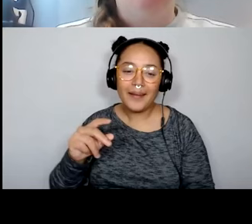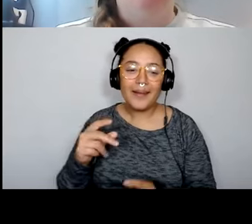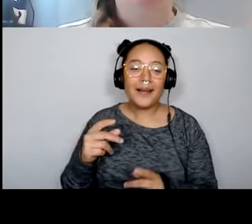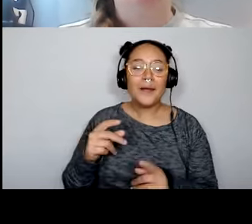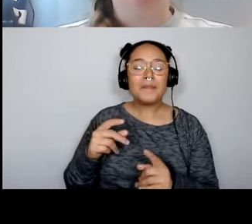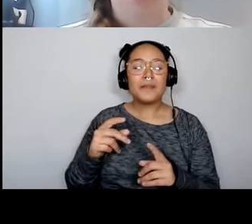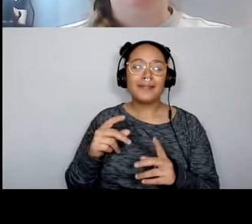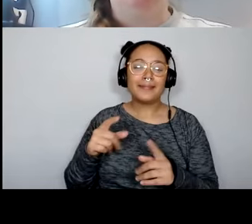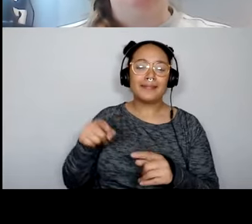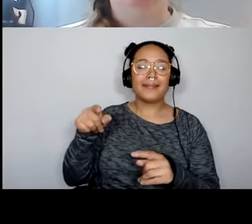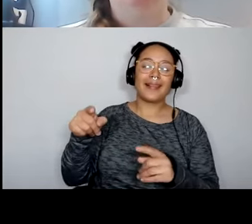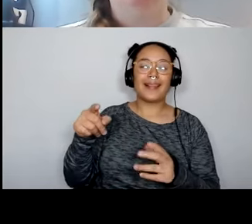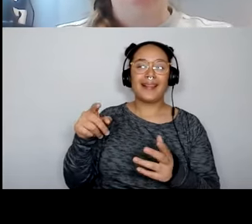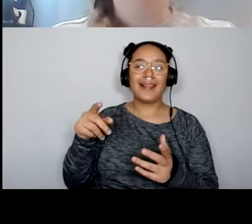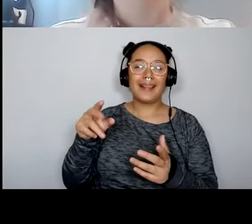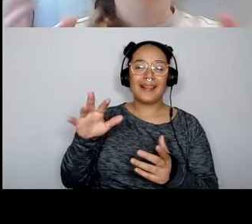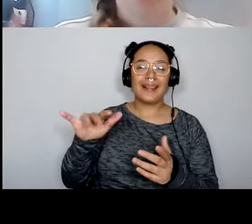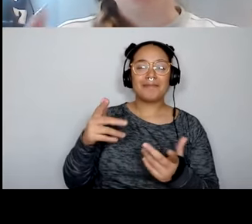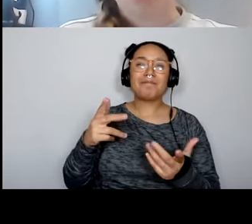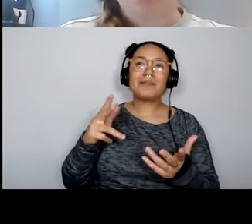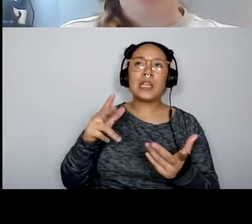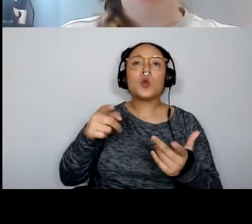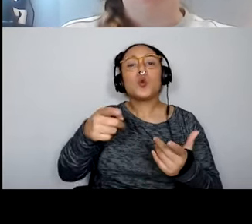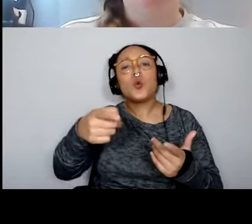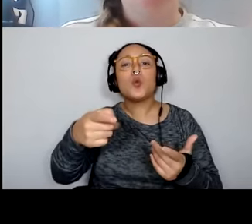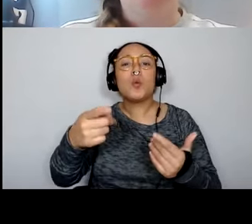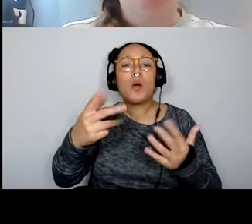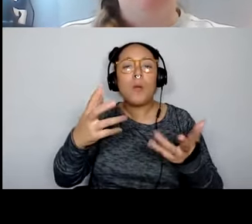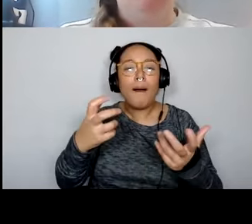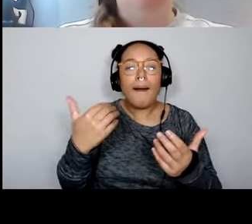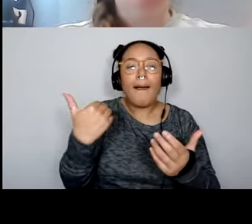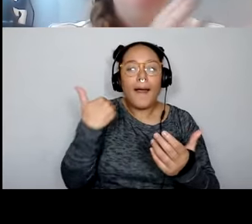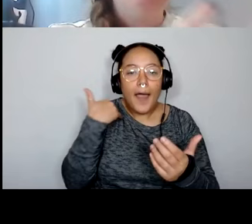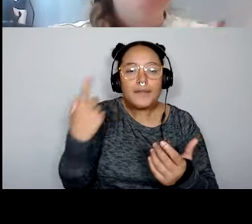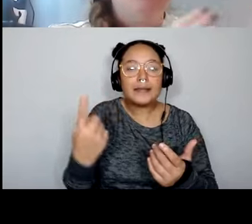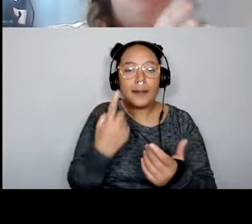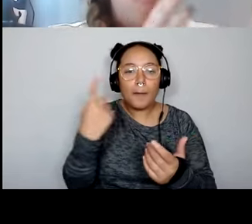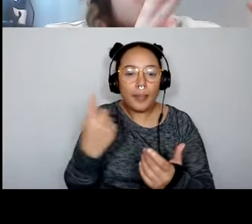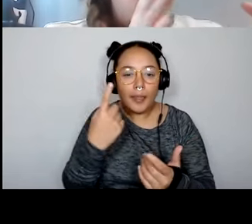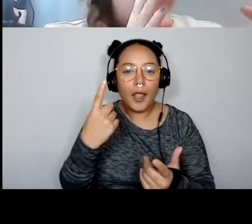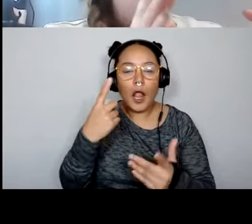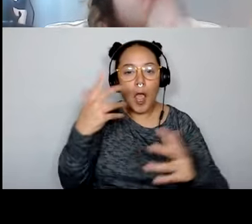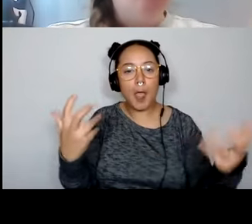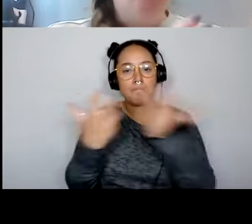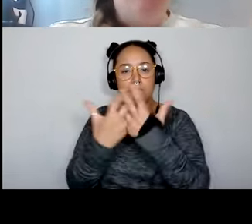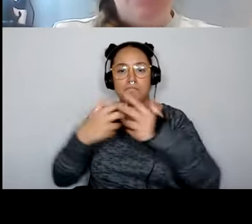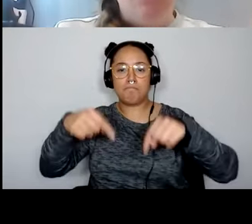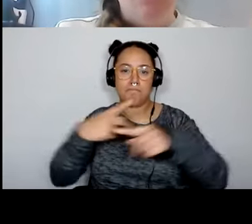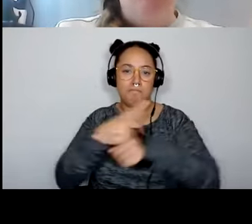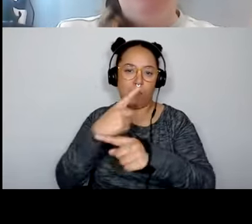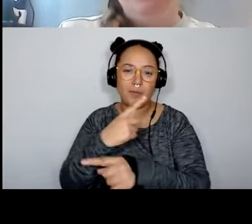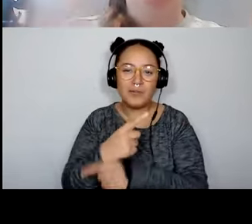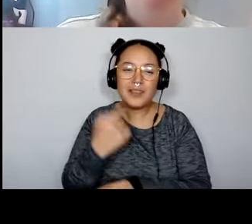necessarily you you want to have something that's scoped appropriately. So something that's that's too